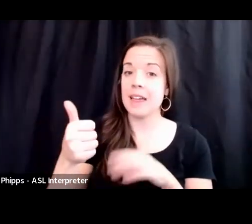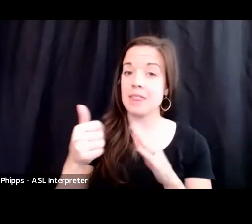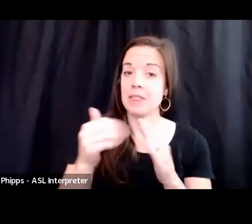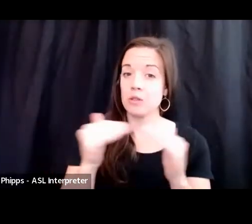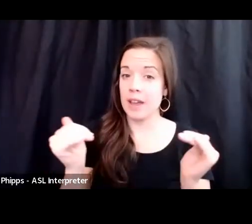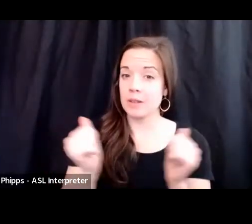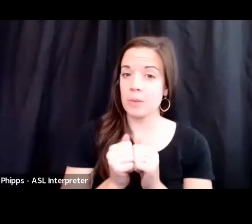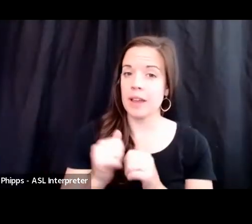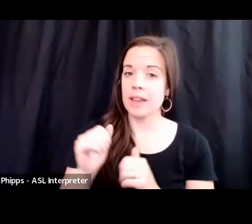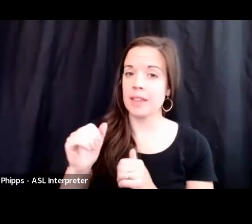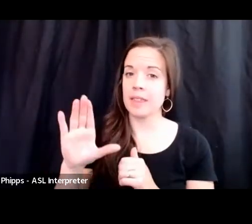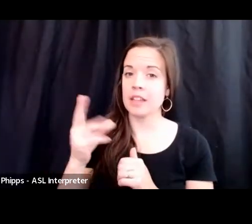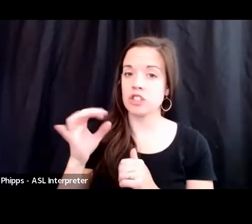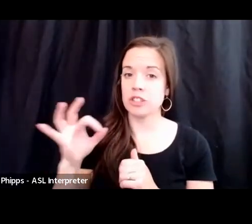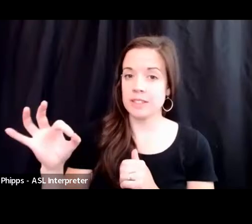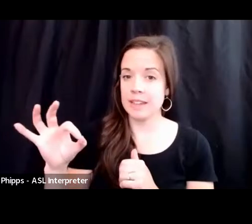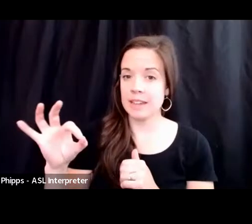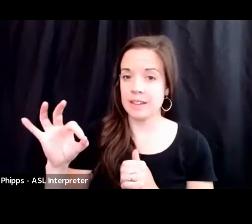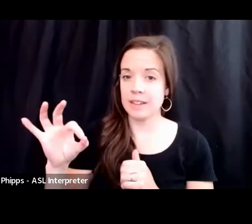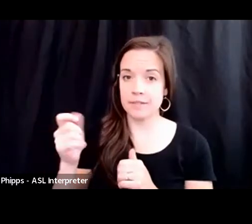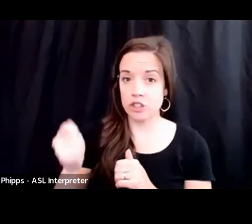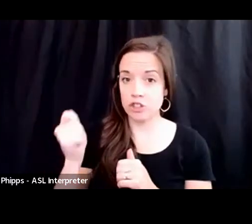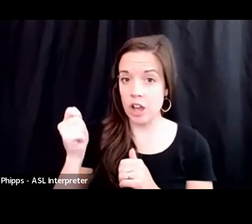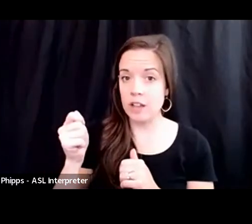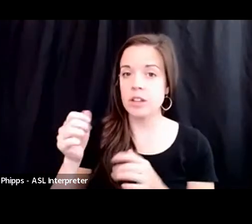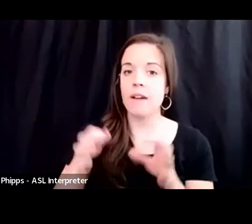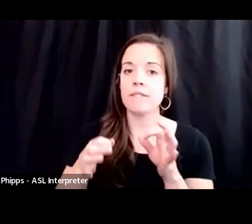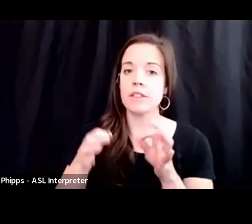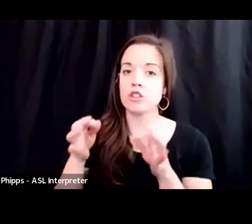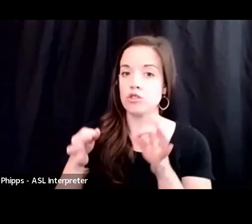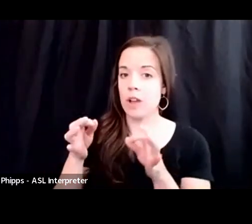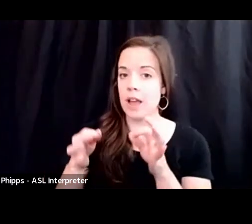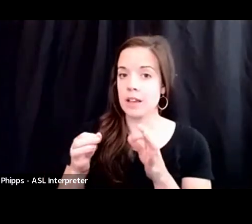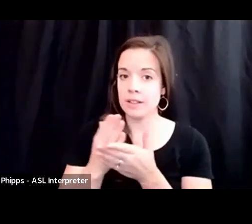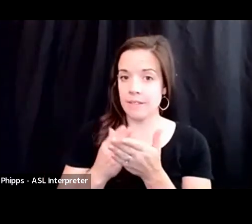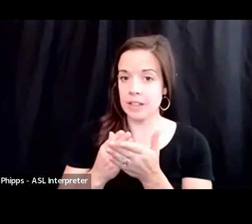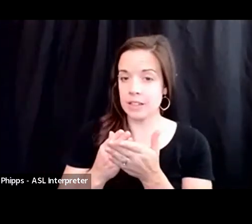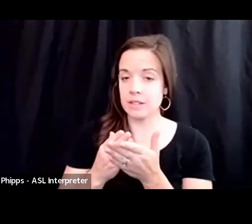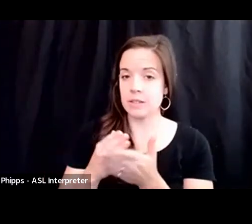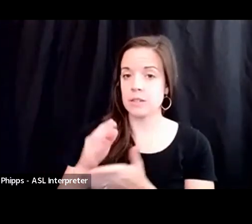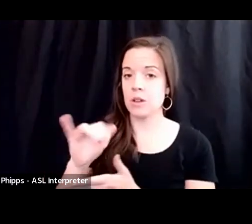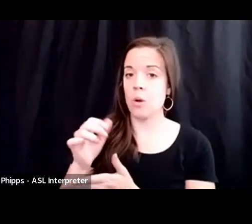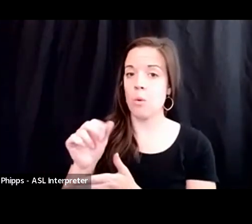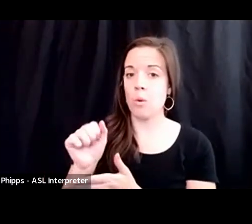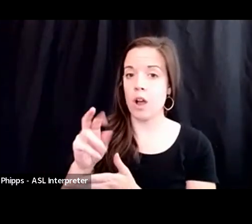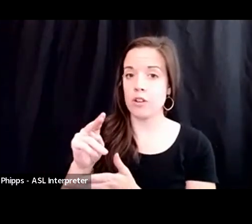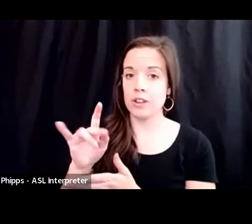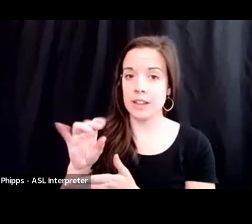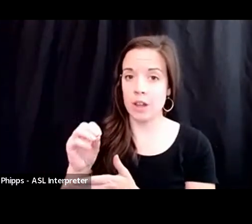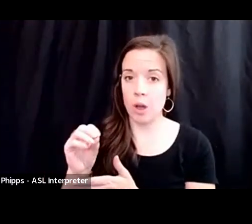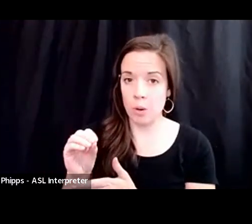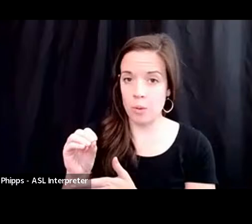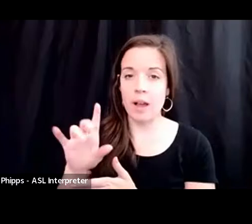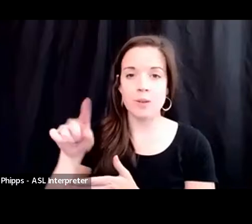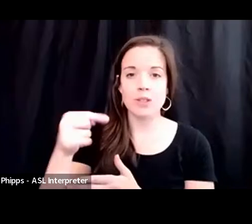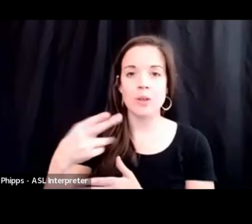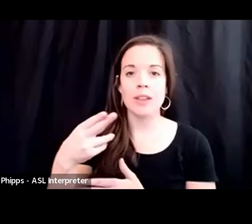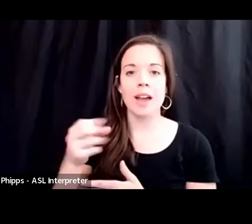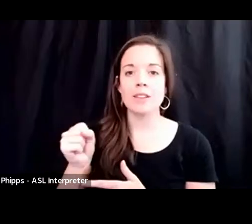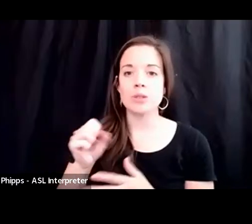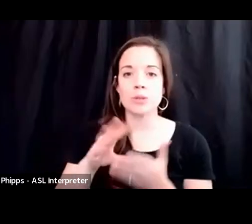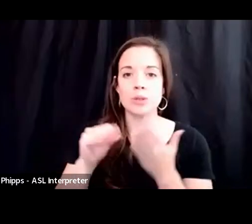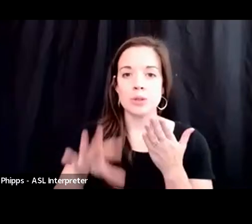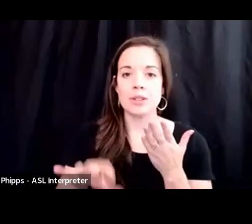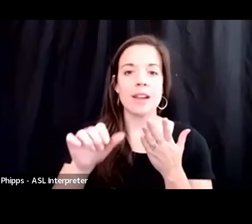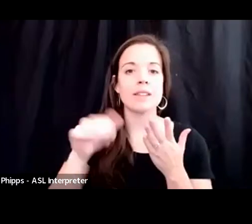chief judge of the trial division in Philadelphia. His name was Judge Guarino. And I was the only high school student. He had